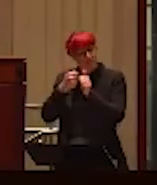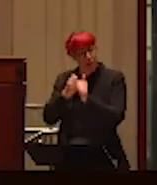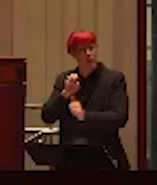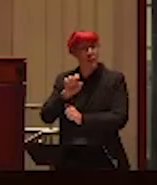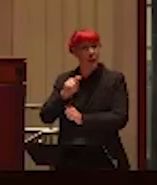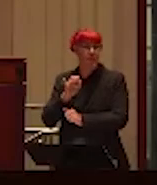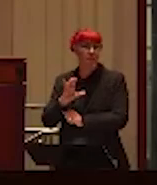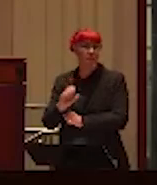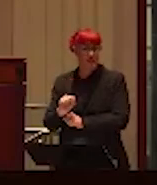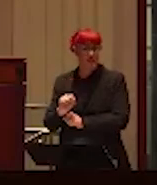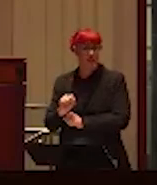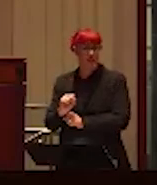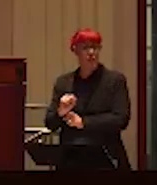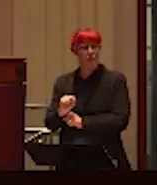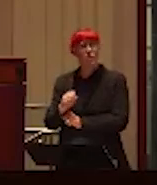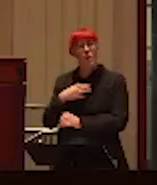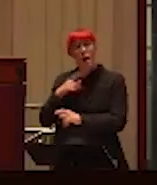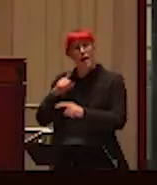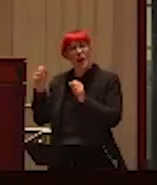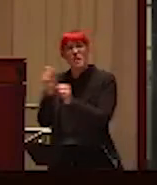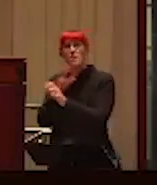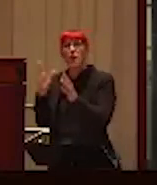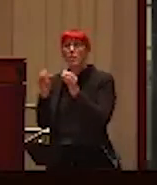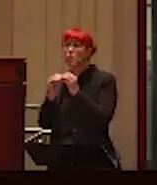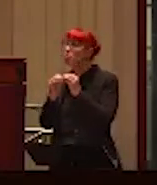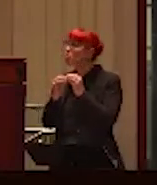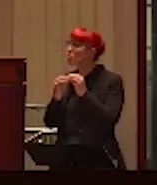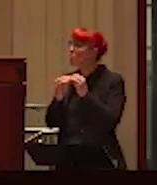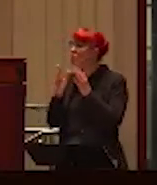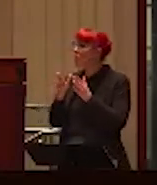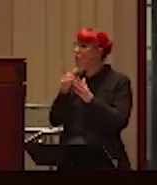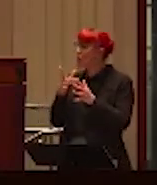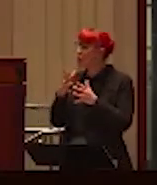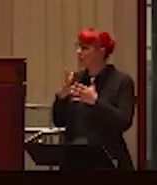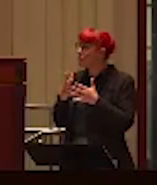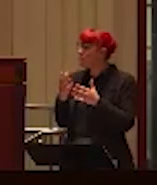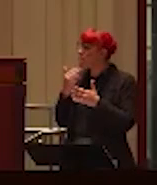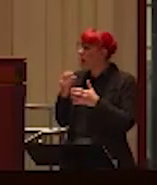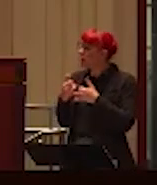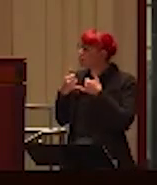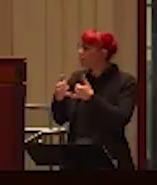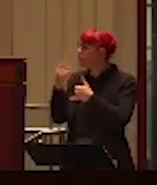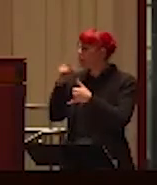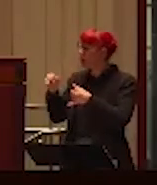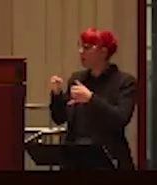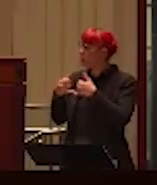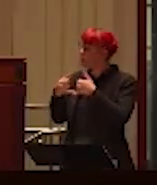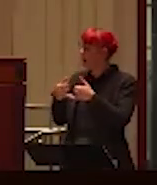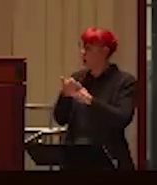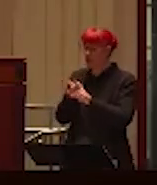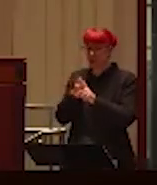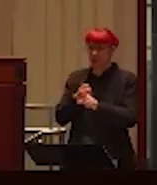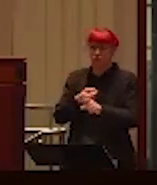not imagine a more worthy recipient of the Sterling Prize in Alexandra. She is the consummate truth-teller, conducting